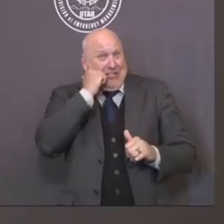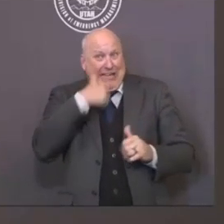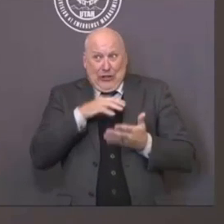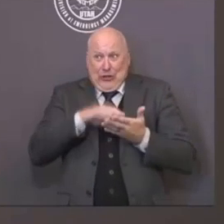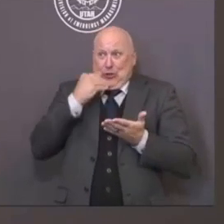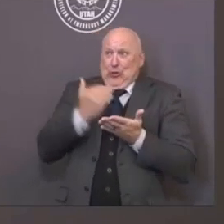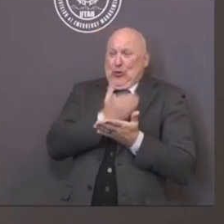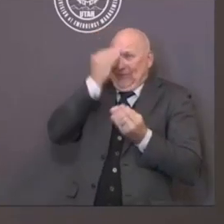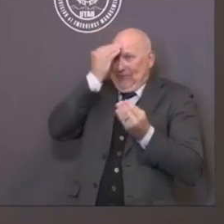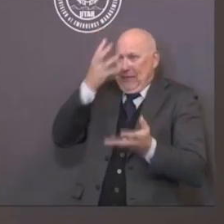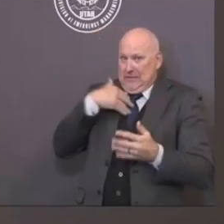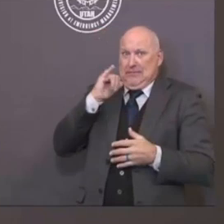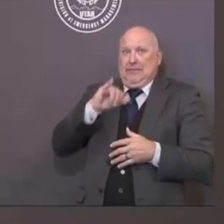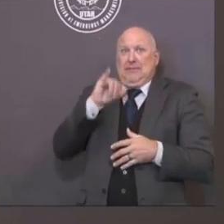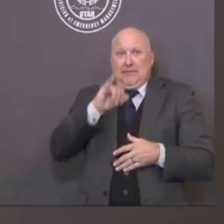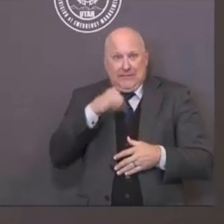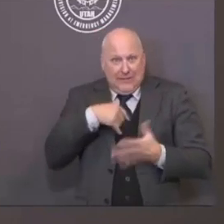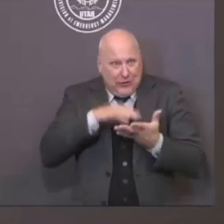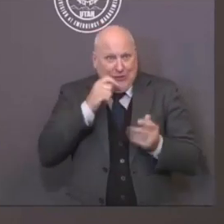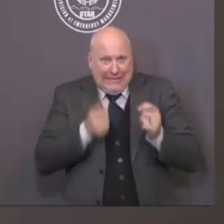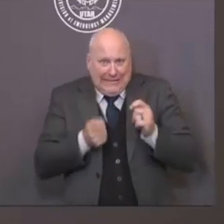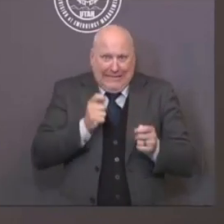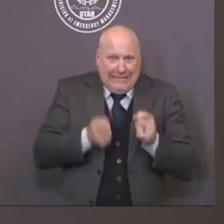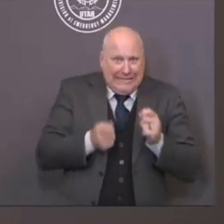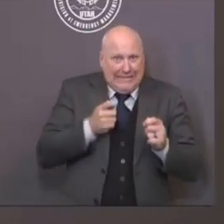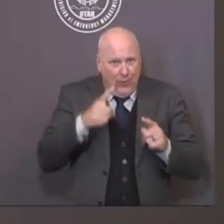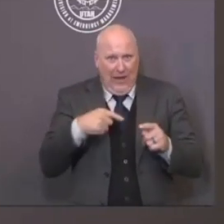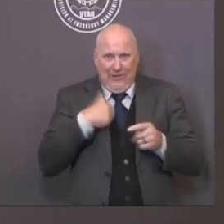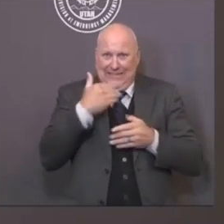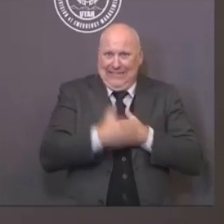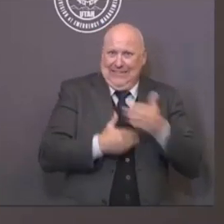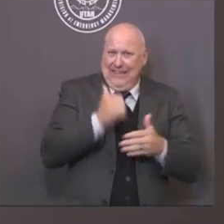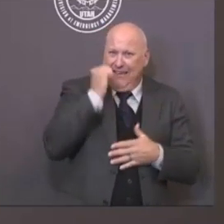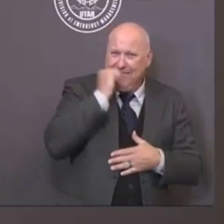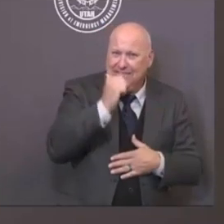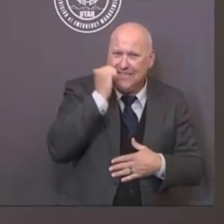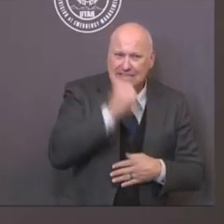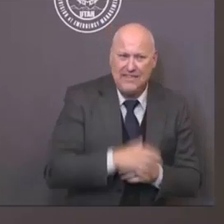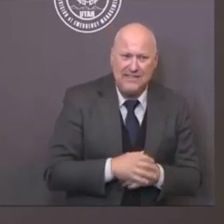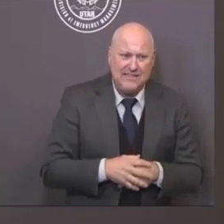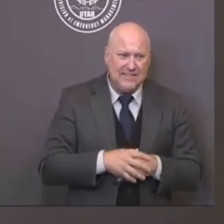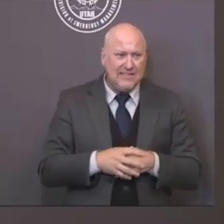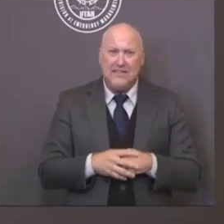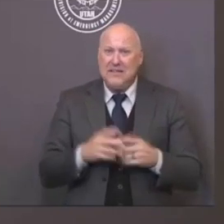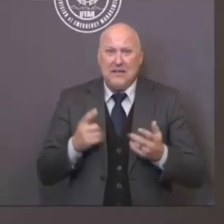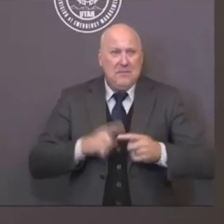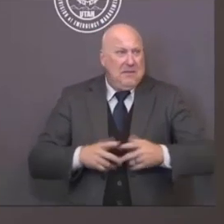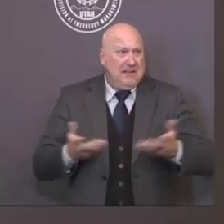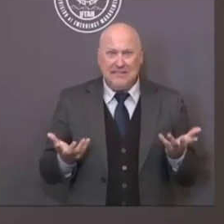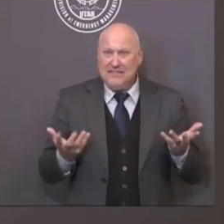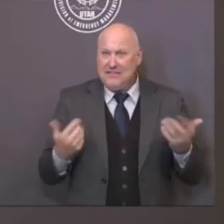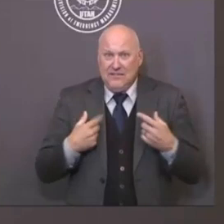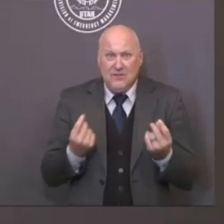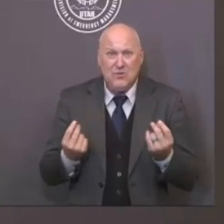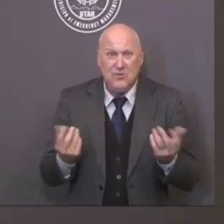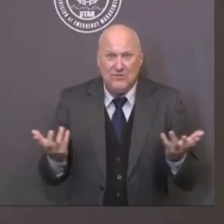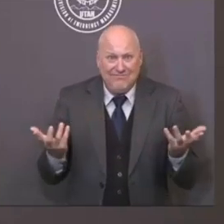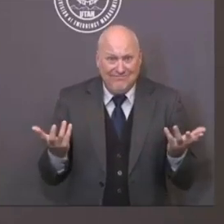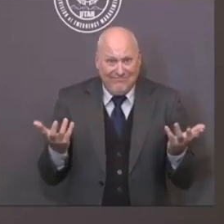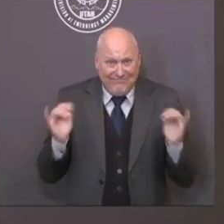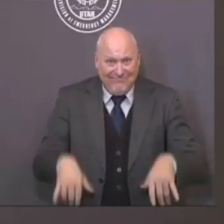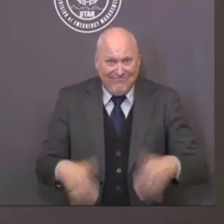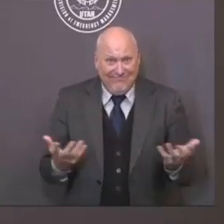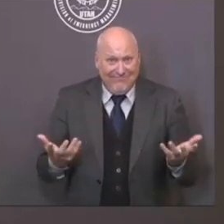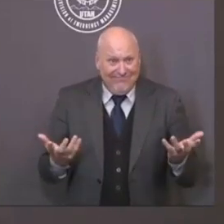as far as, you know, what do we do? Again, our infection rates are up. And as I've mentioned, that cannot